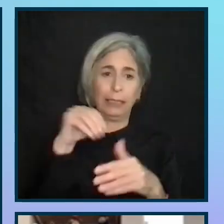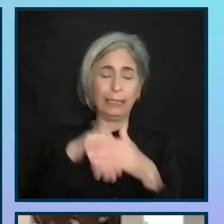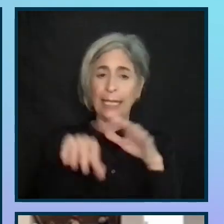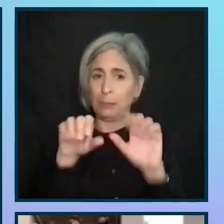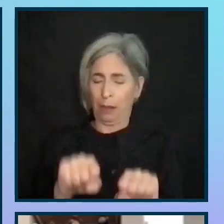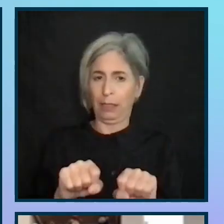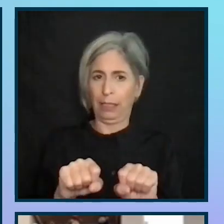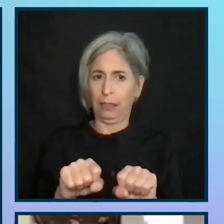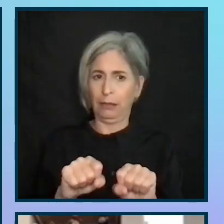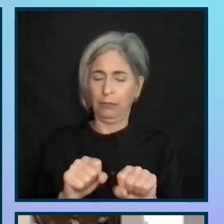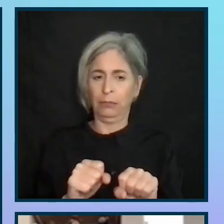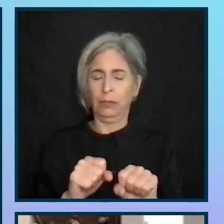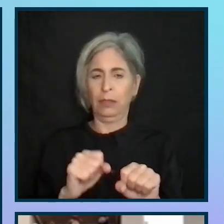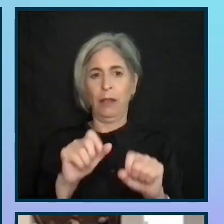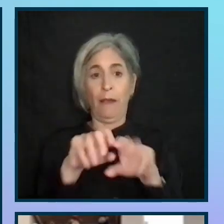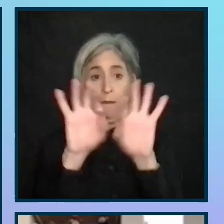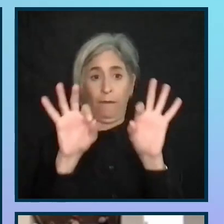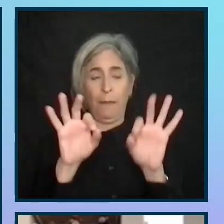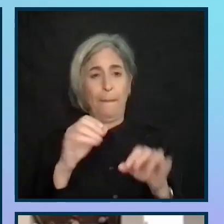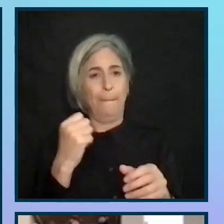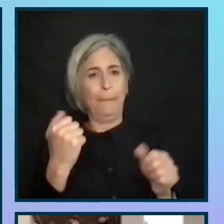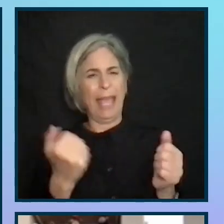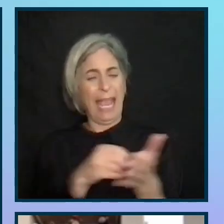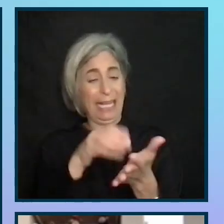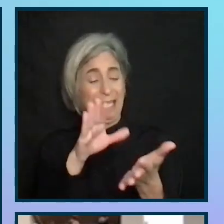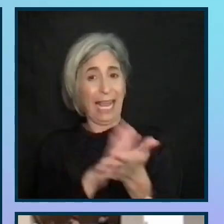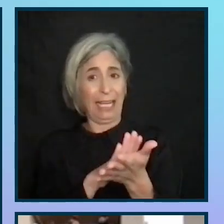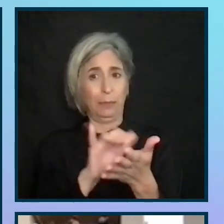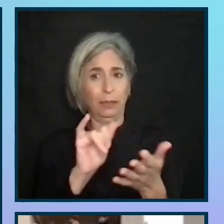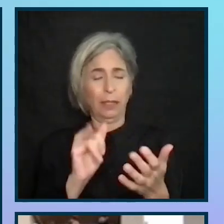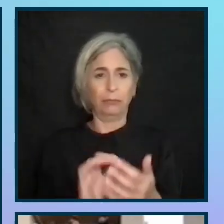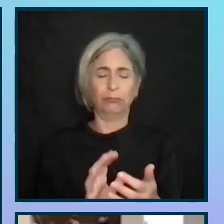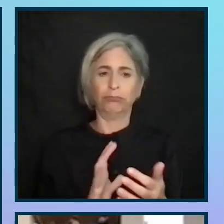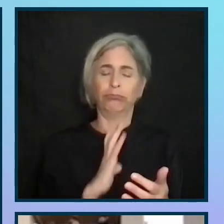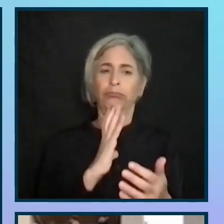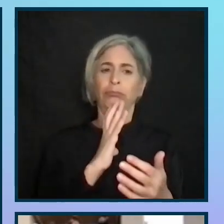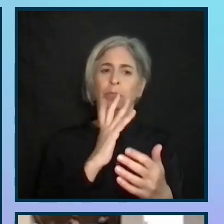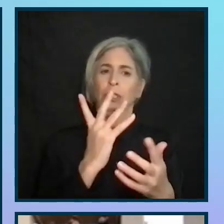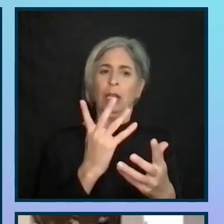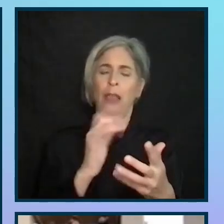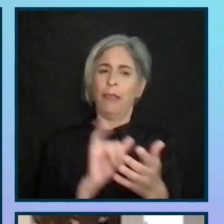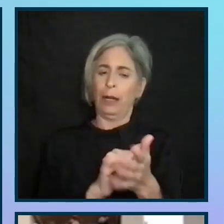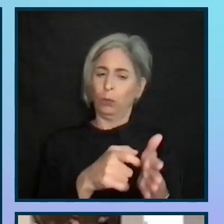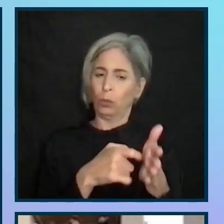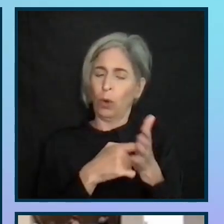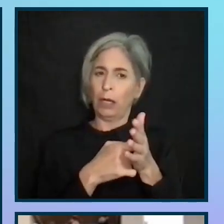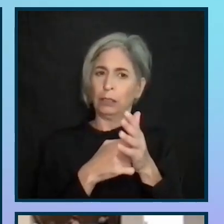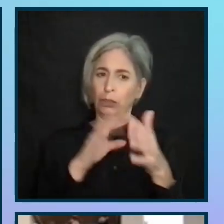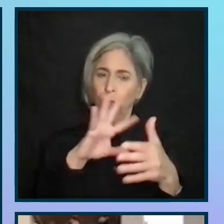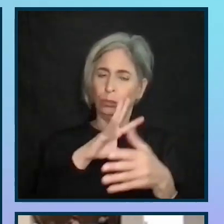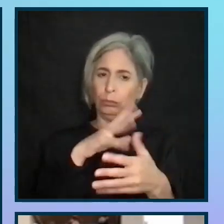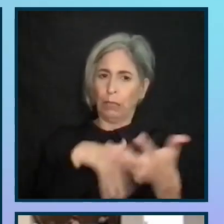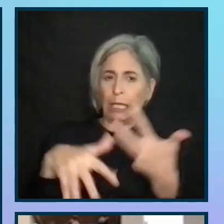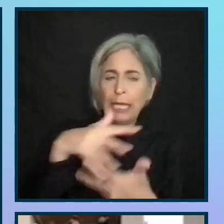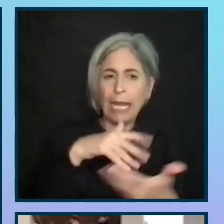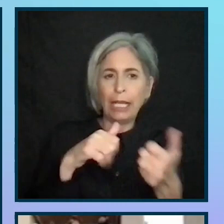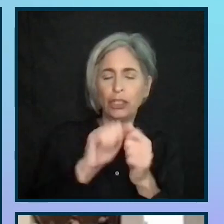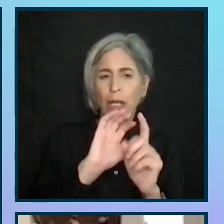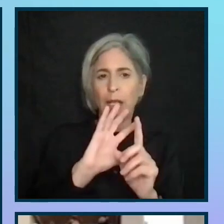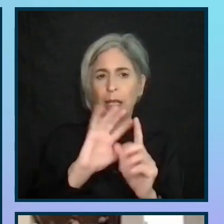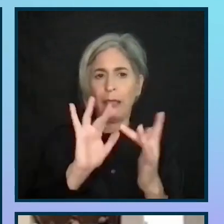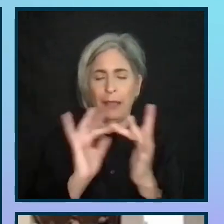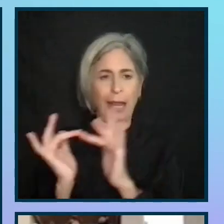formalizing any document review process. So those not in the network are required to engage with the network is the surest way to prevent glaring